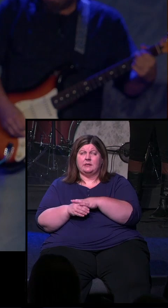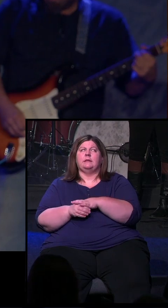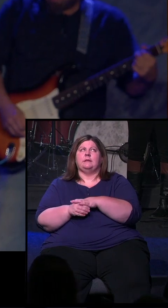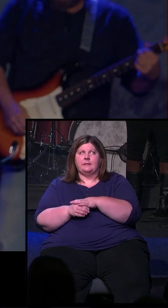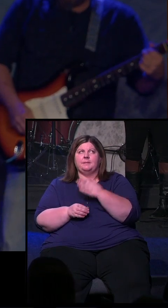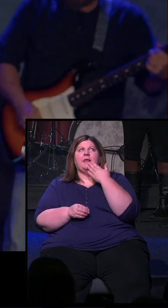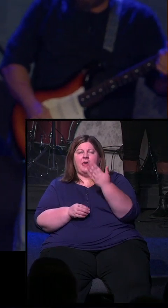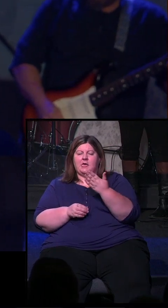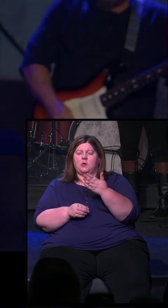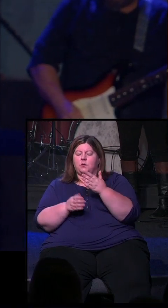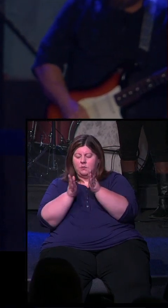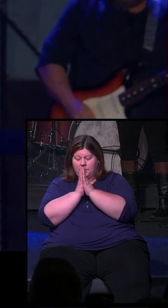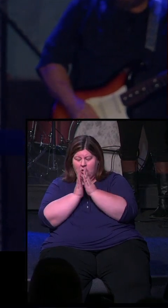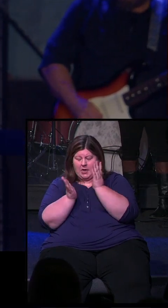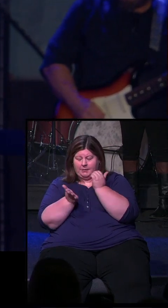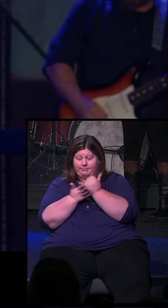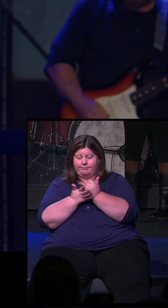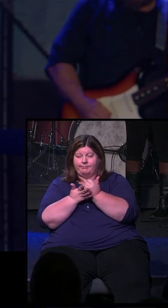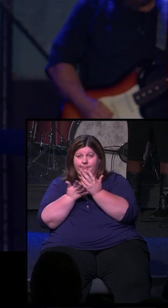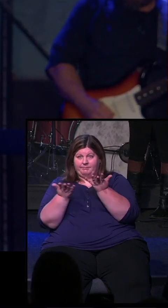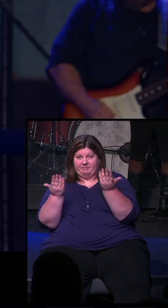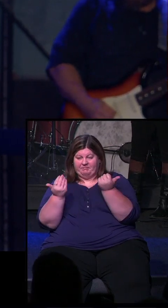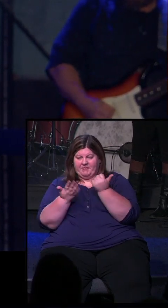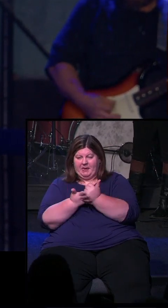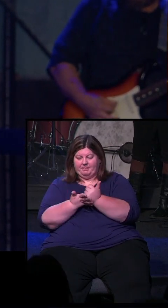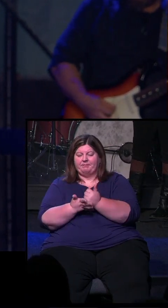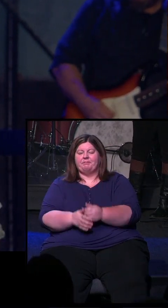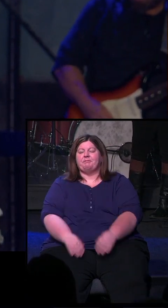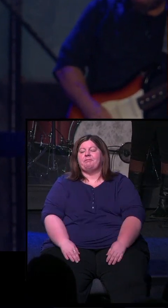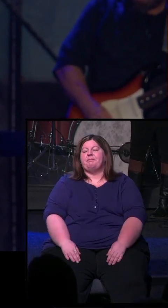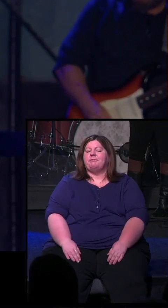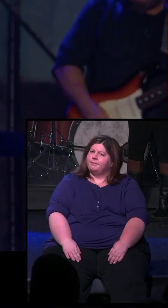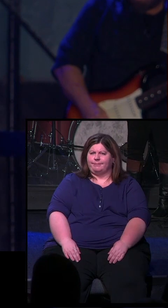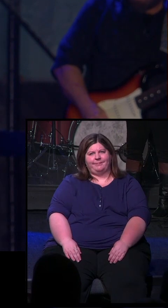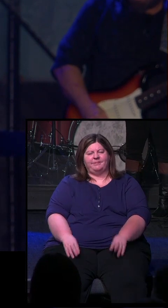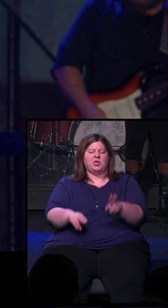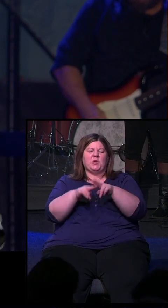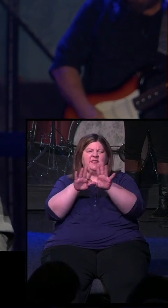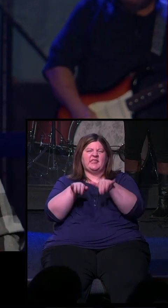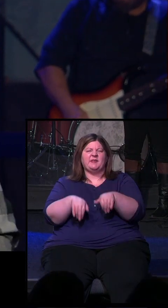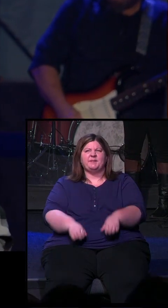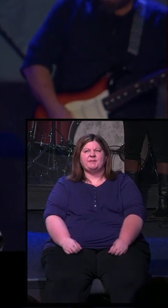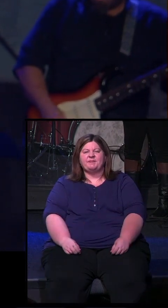that we pray and all God's people said together, amen. Awesome. We can have a seat.